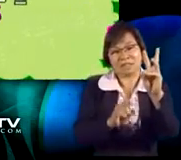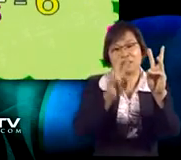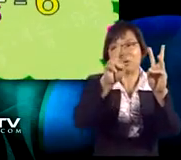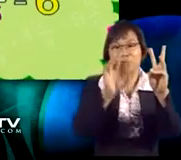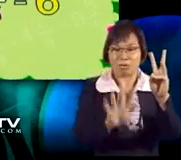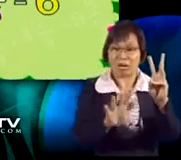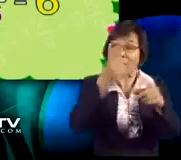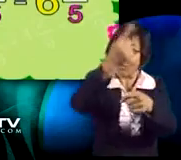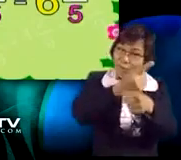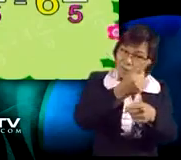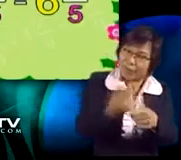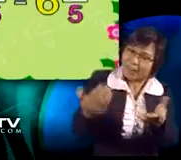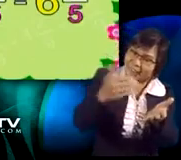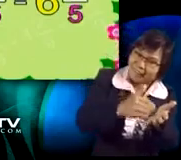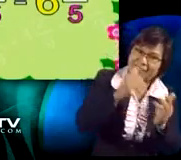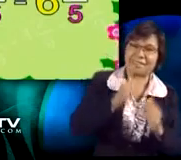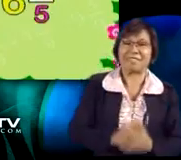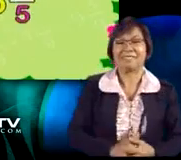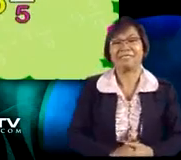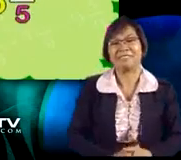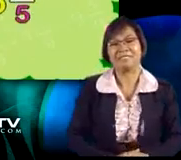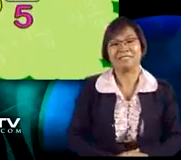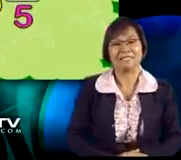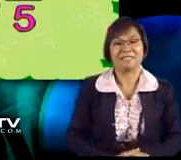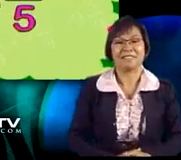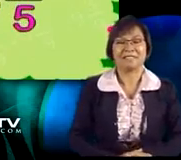get 6 and 2 5ths. Correct again!